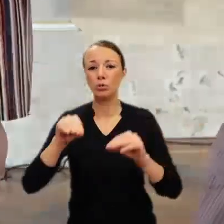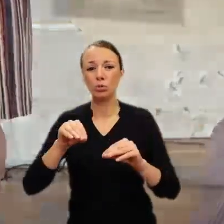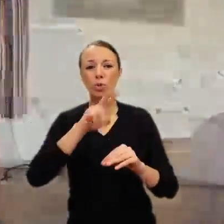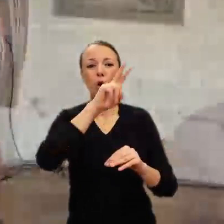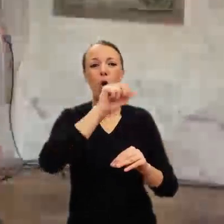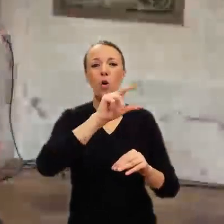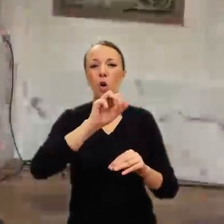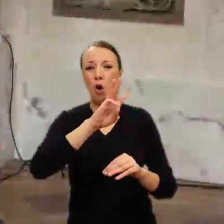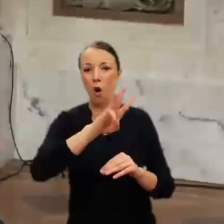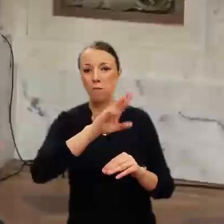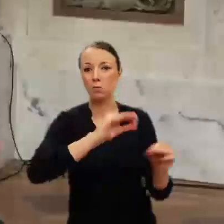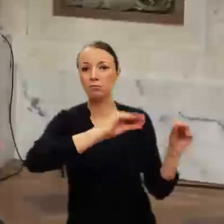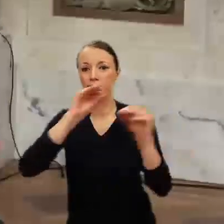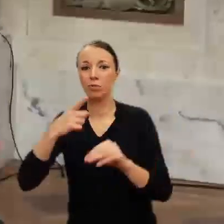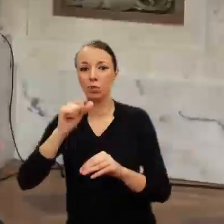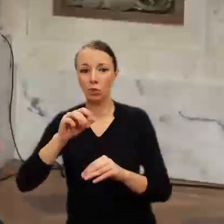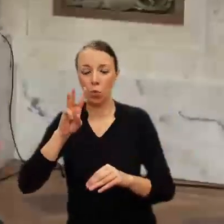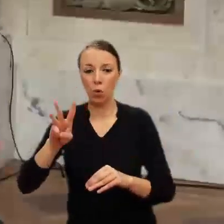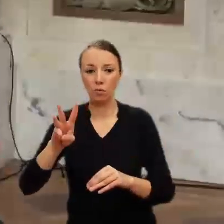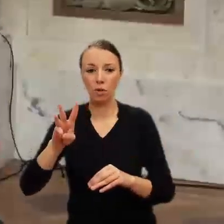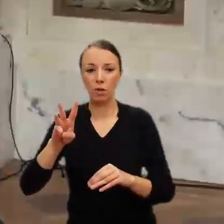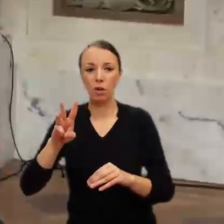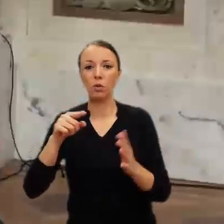he says